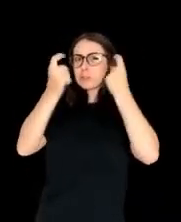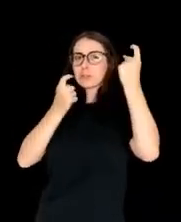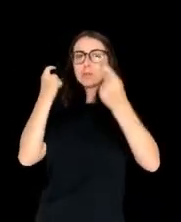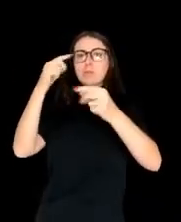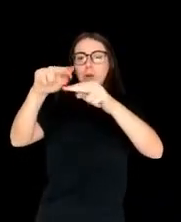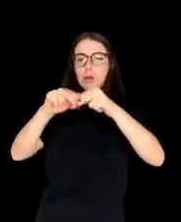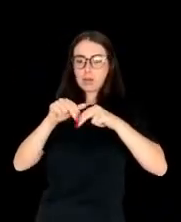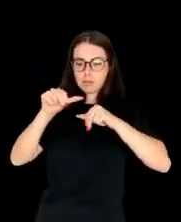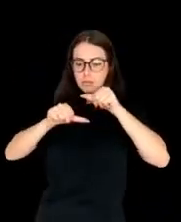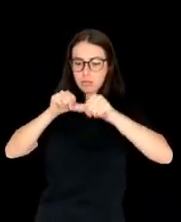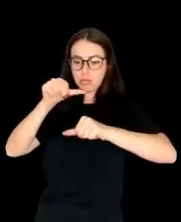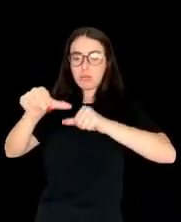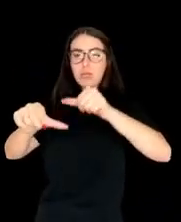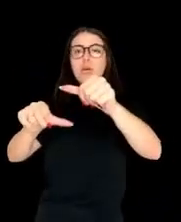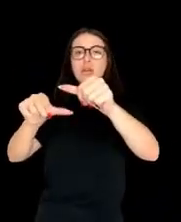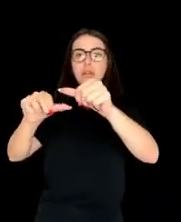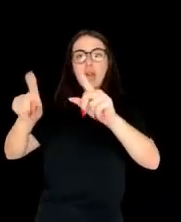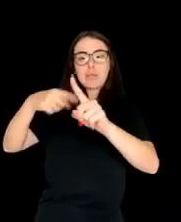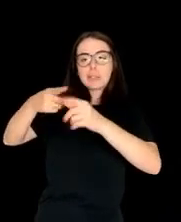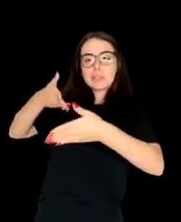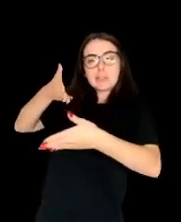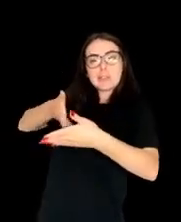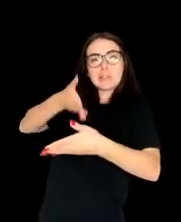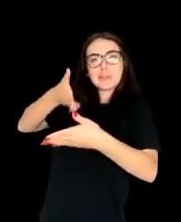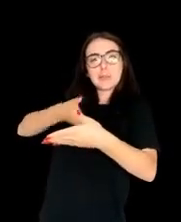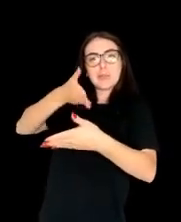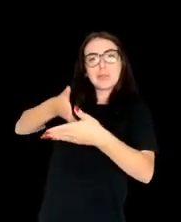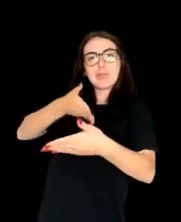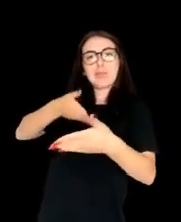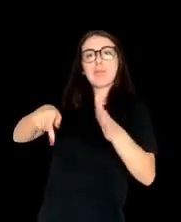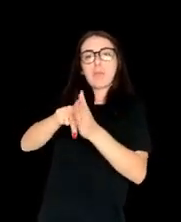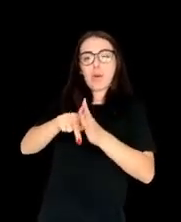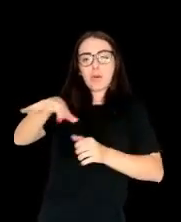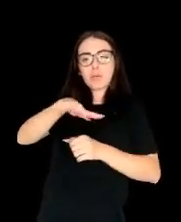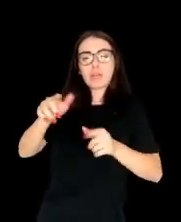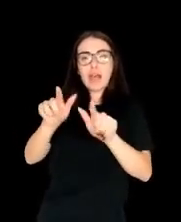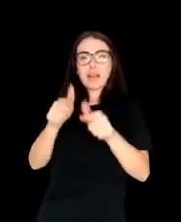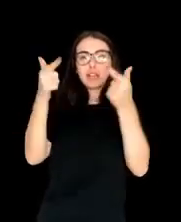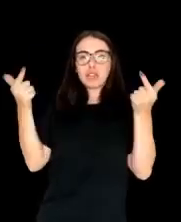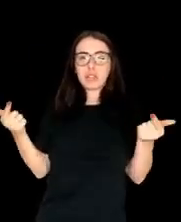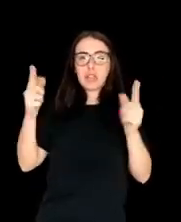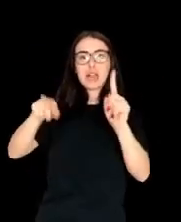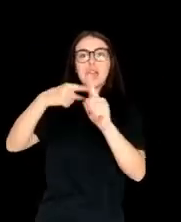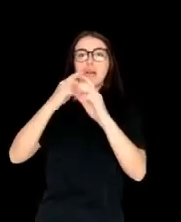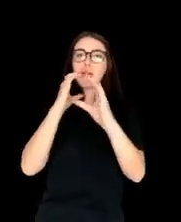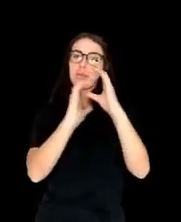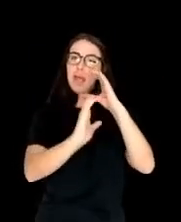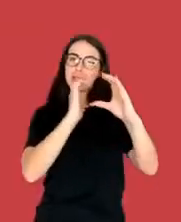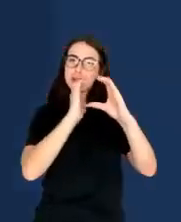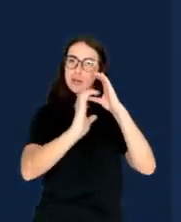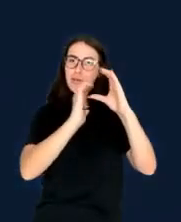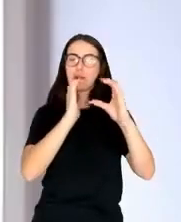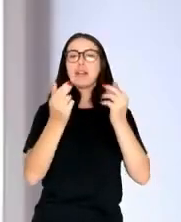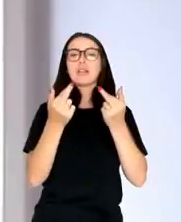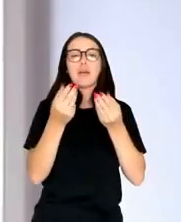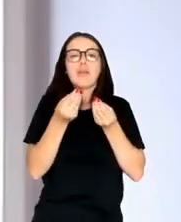news industry, its distribution, its business model, how can it be that the craft of journalism has changed so little?